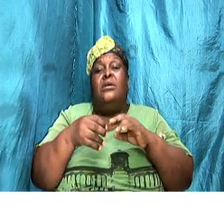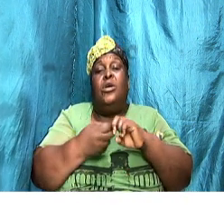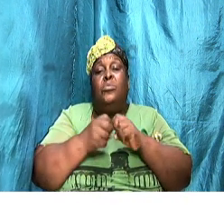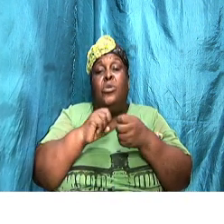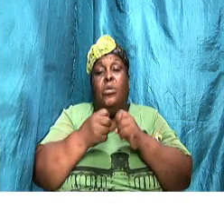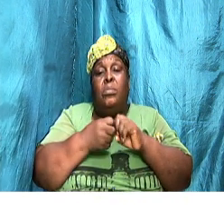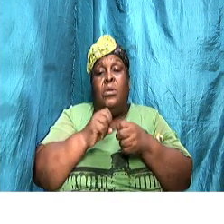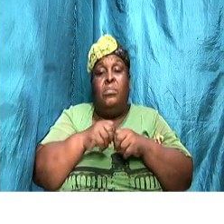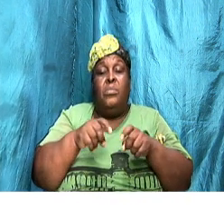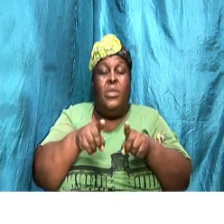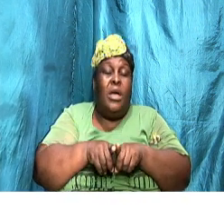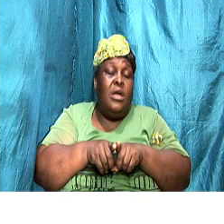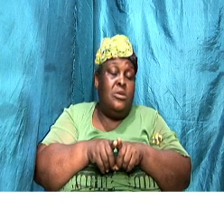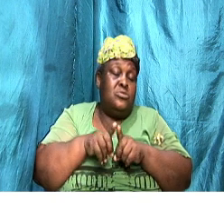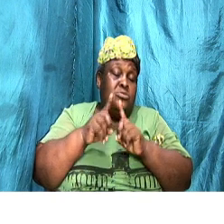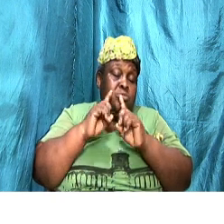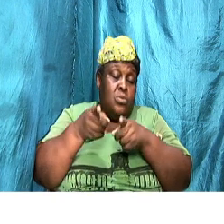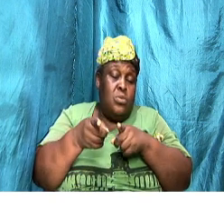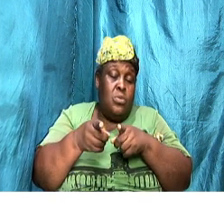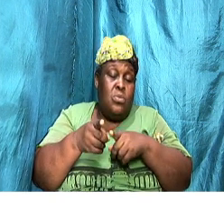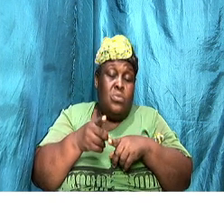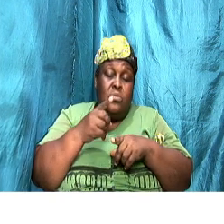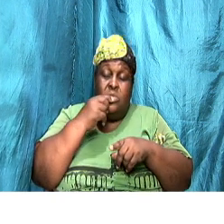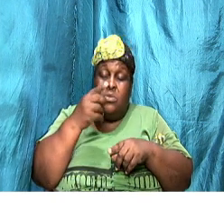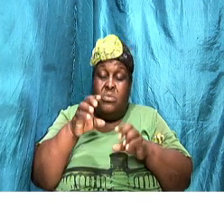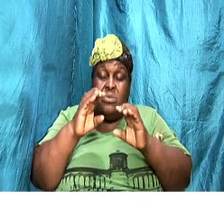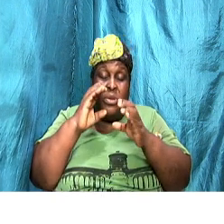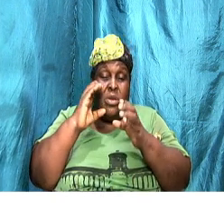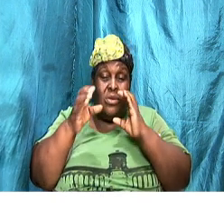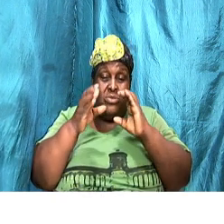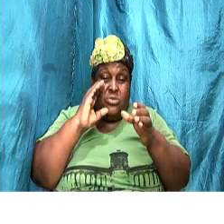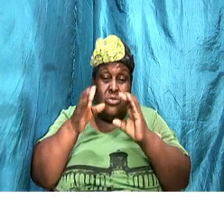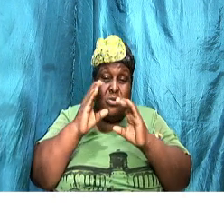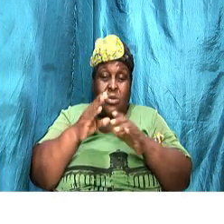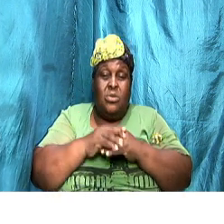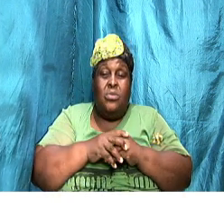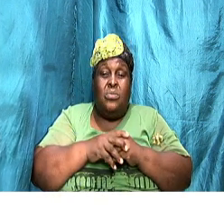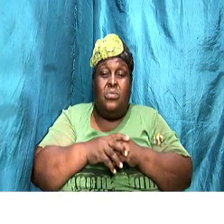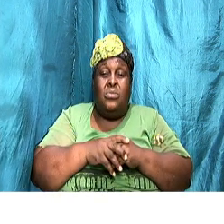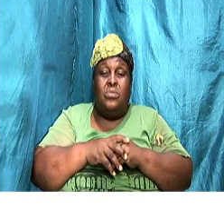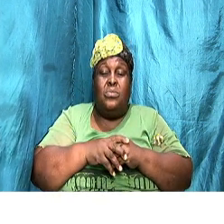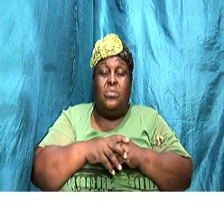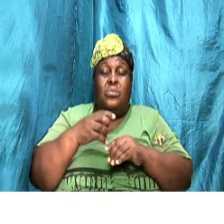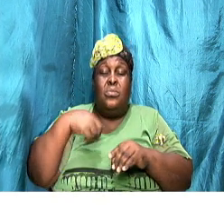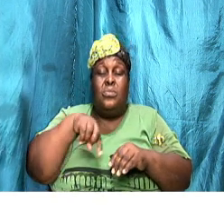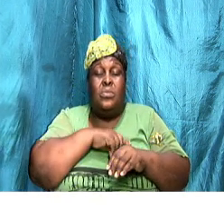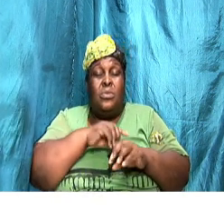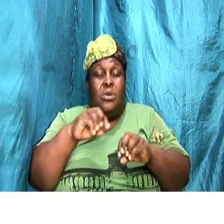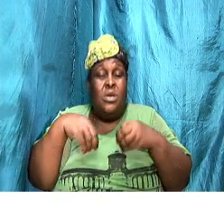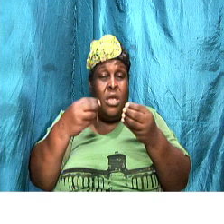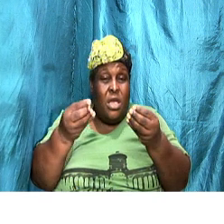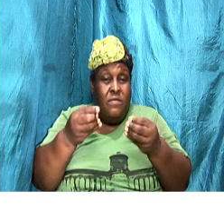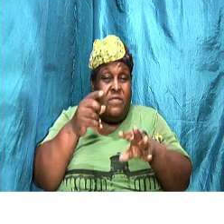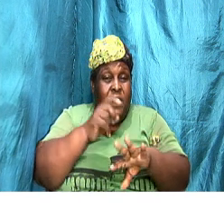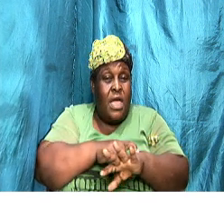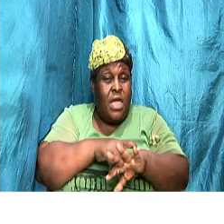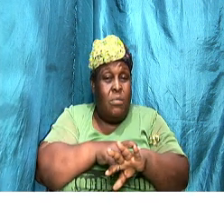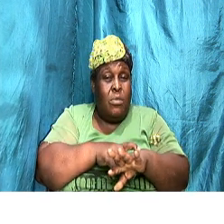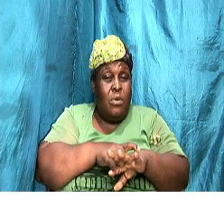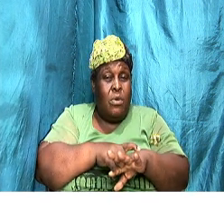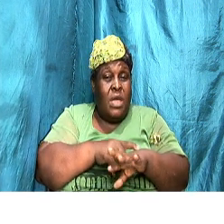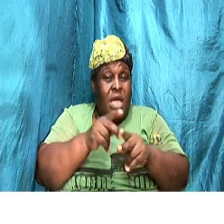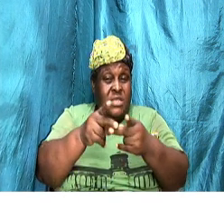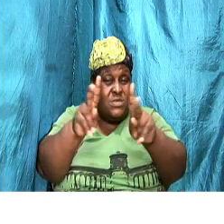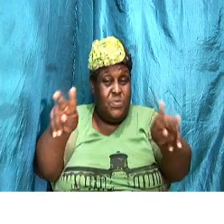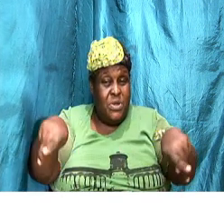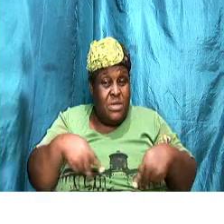through this communication, we should now know that we should give our partner the time and the room to express themselves.